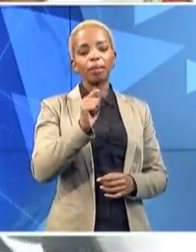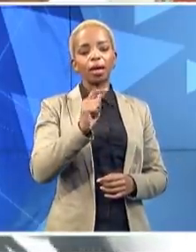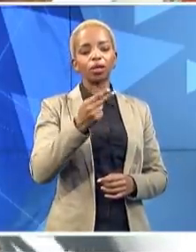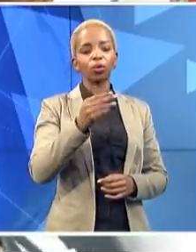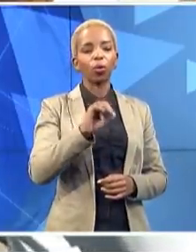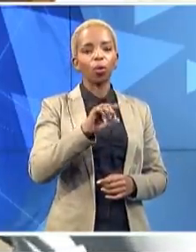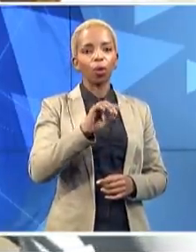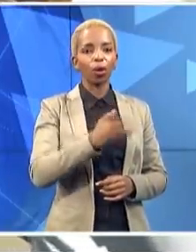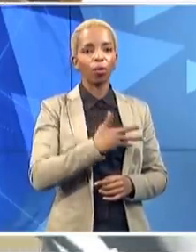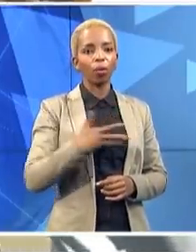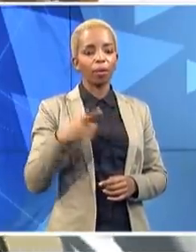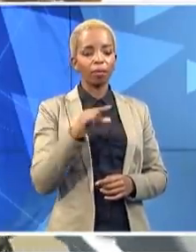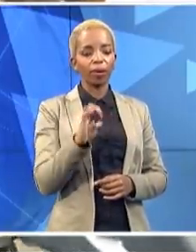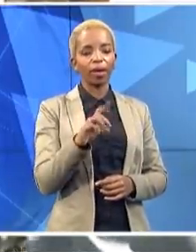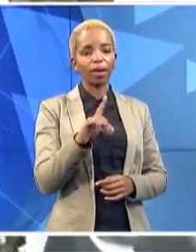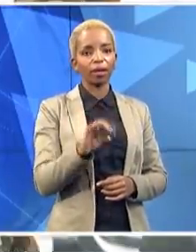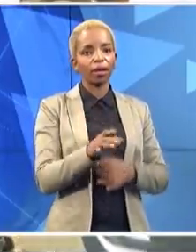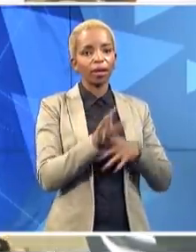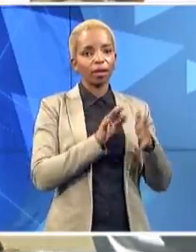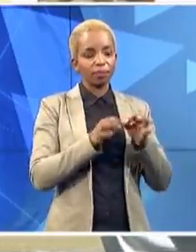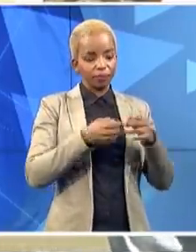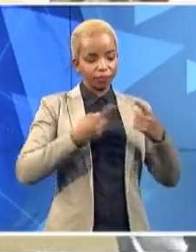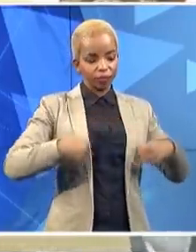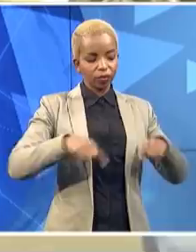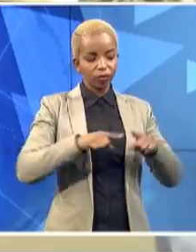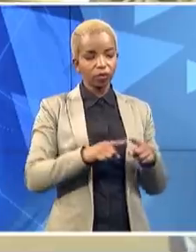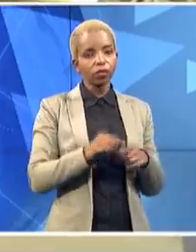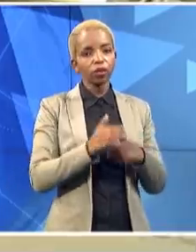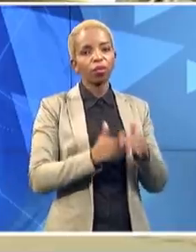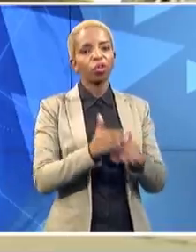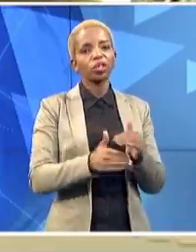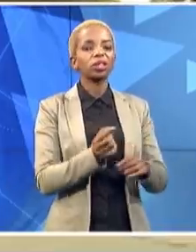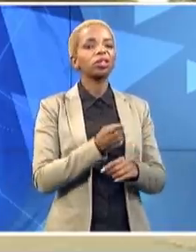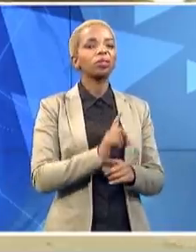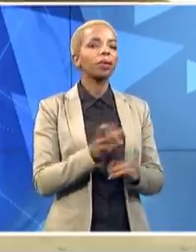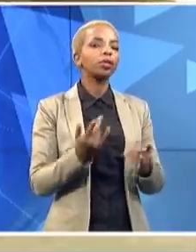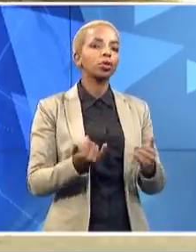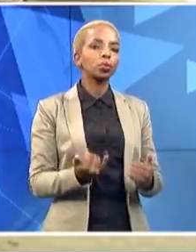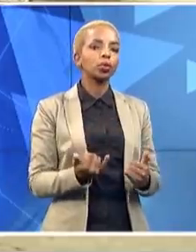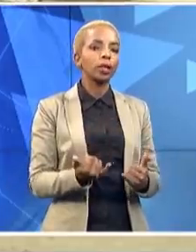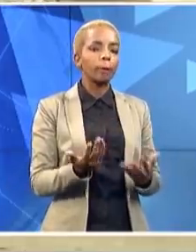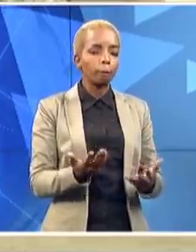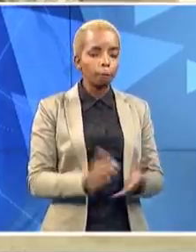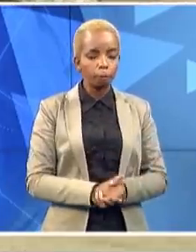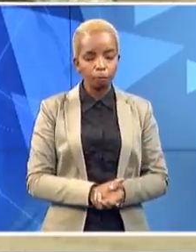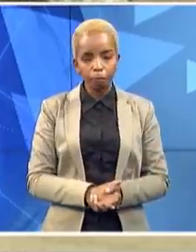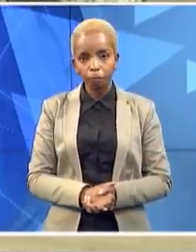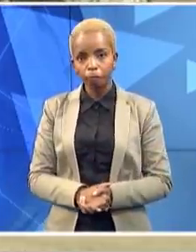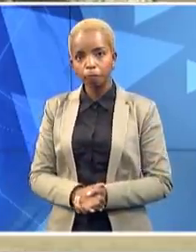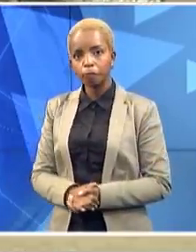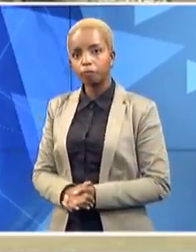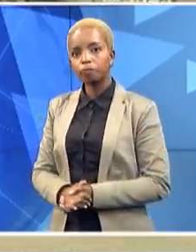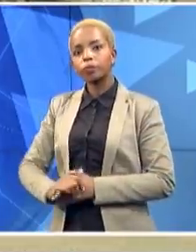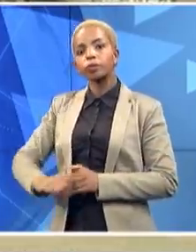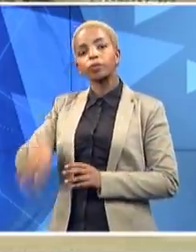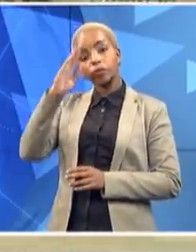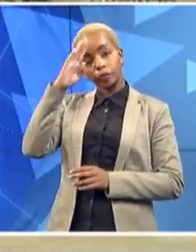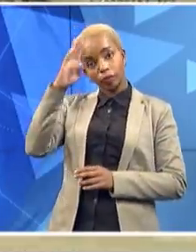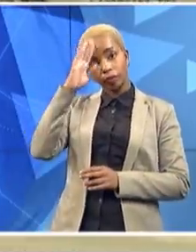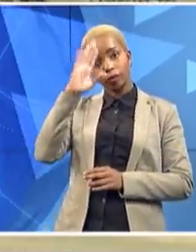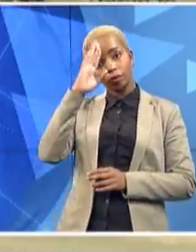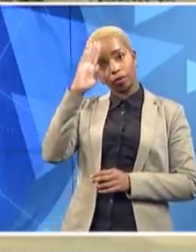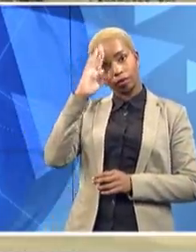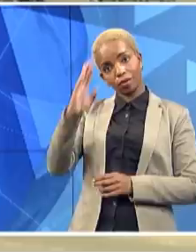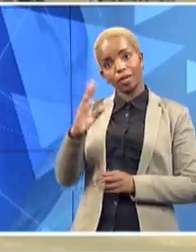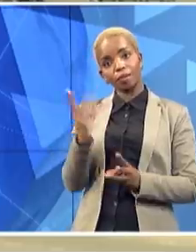about today's processes on this mass testing. Good afternoon, good morning to the viewers. Today we are